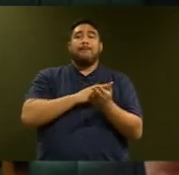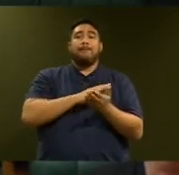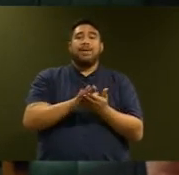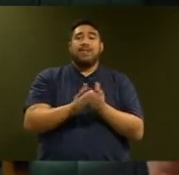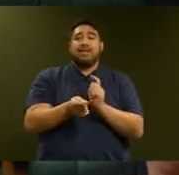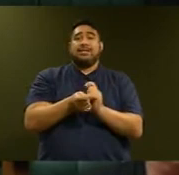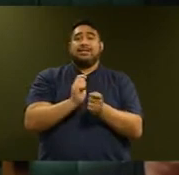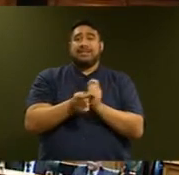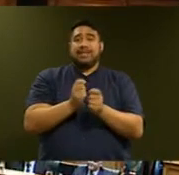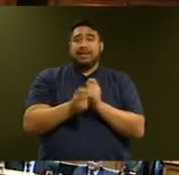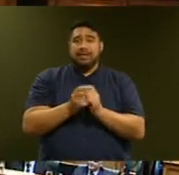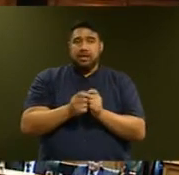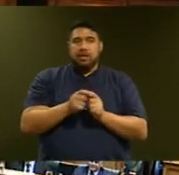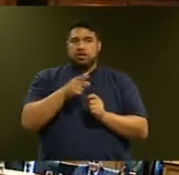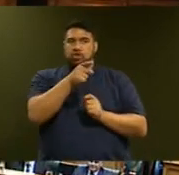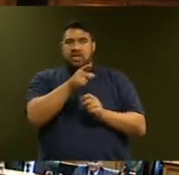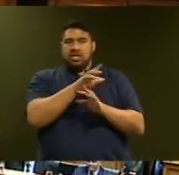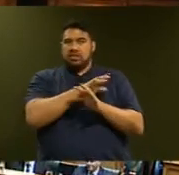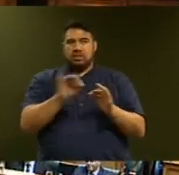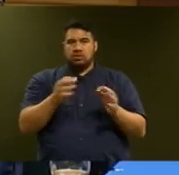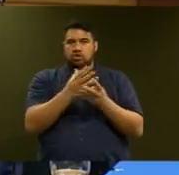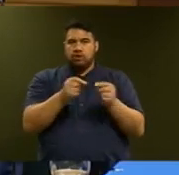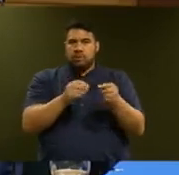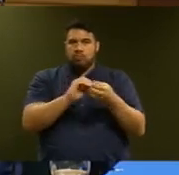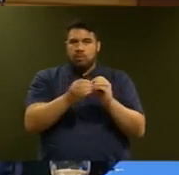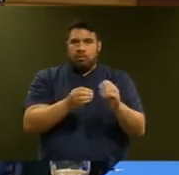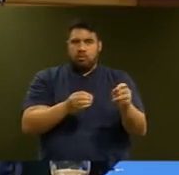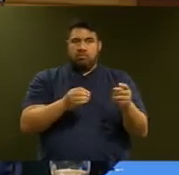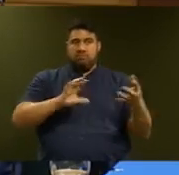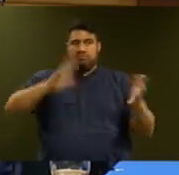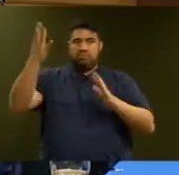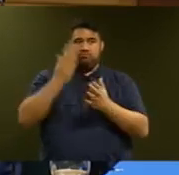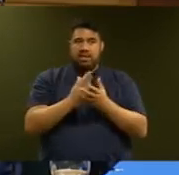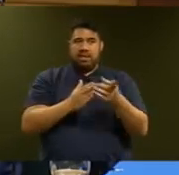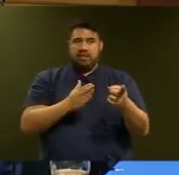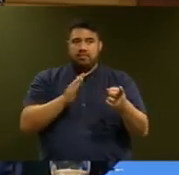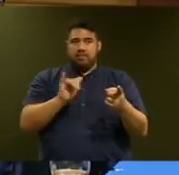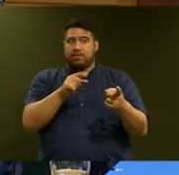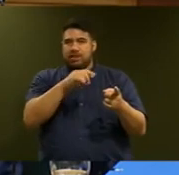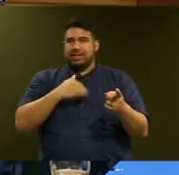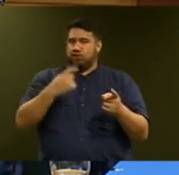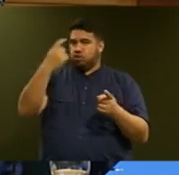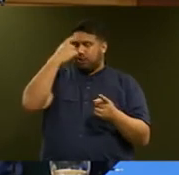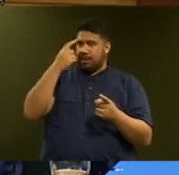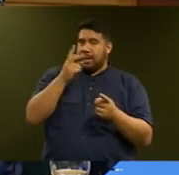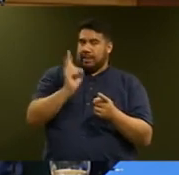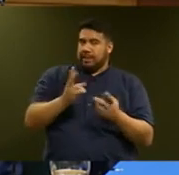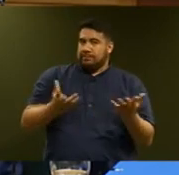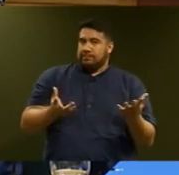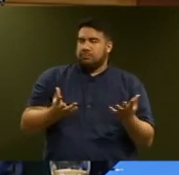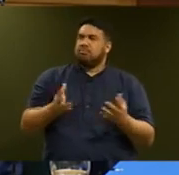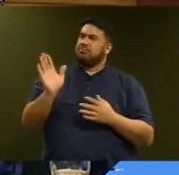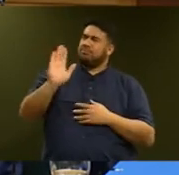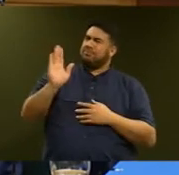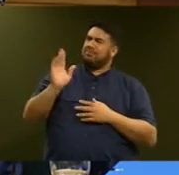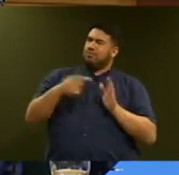have to have another think. That's right. Point of order, Mr Speaker. Point of order, the honourable point of order. I ask quite a straight question about whether or not